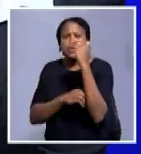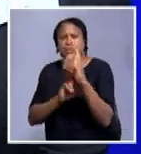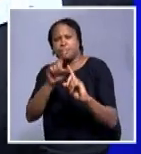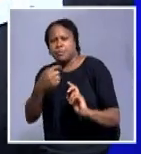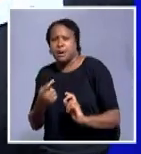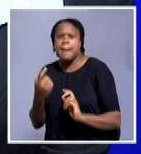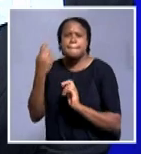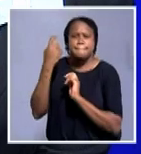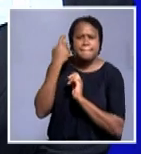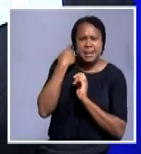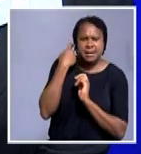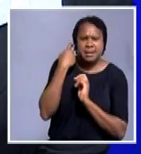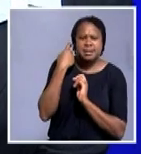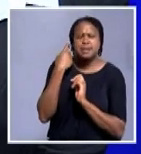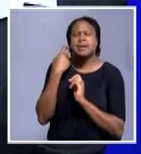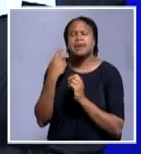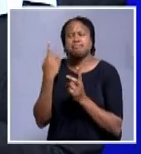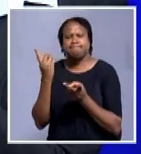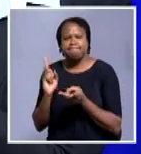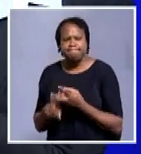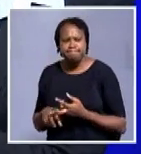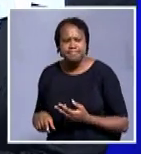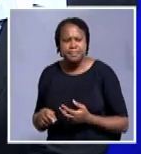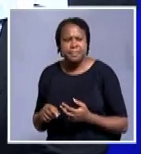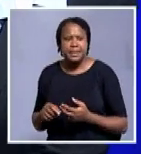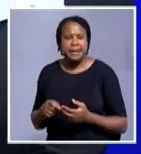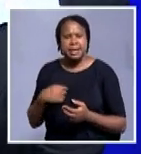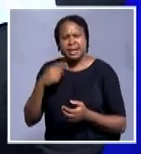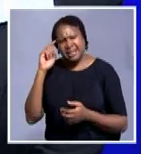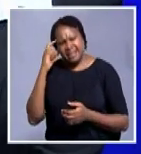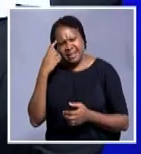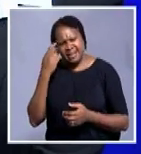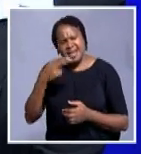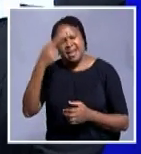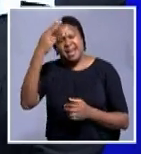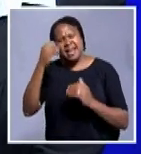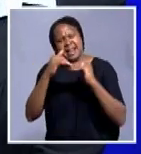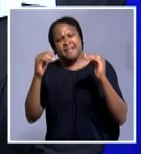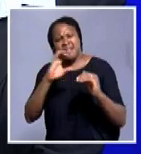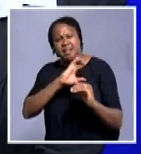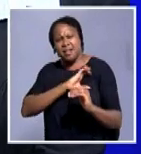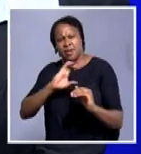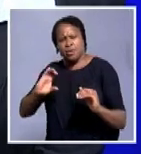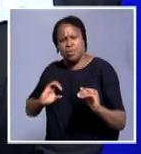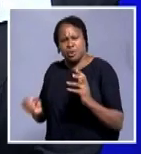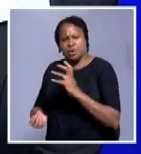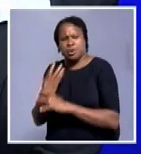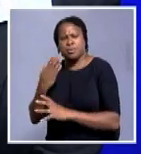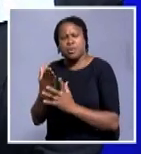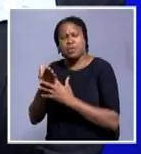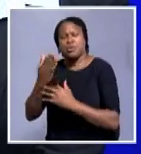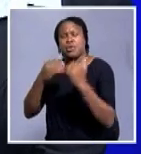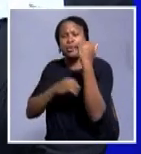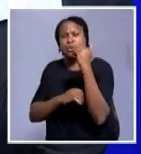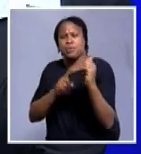Minister has a role to play. I don't think the high-level committee that was established through the Office of the Prime